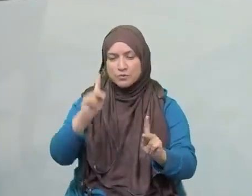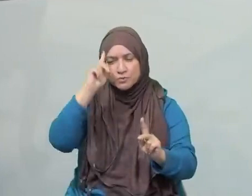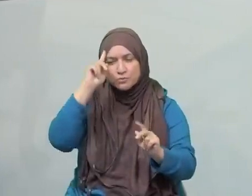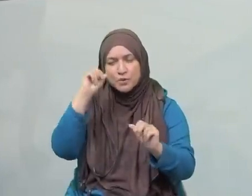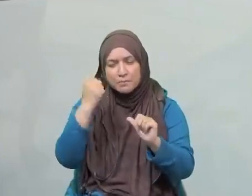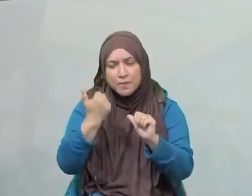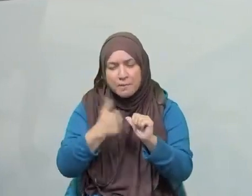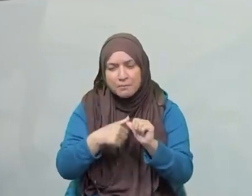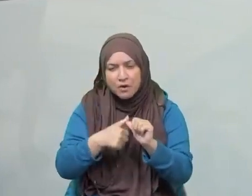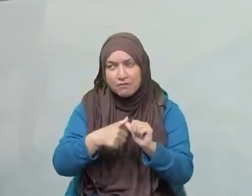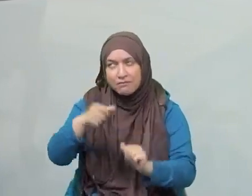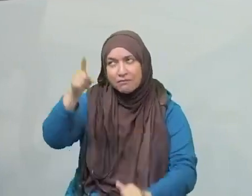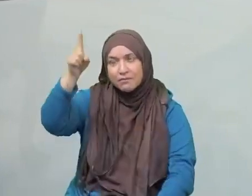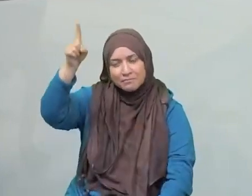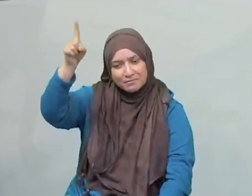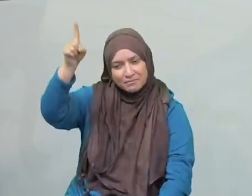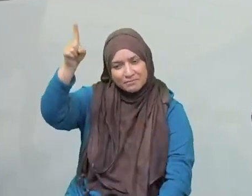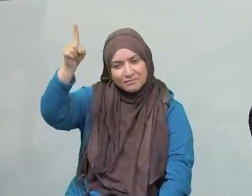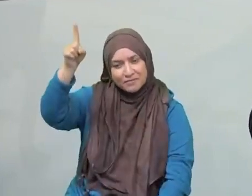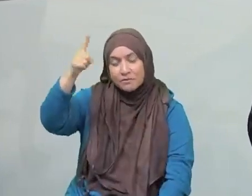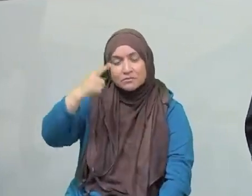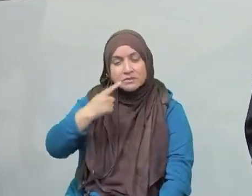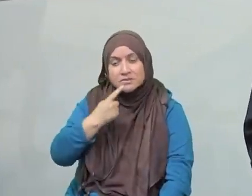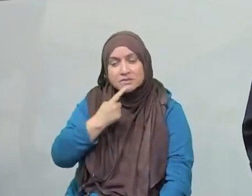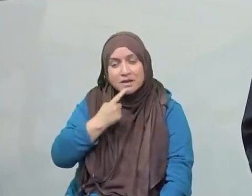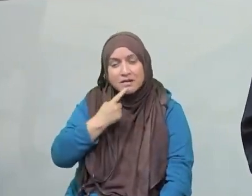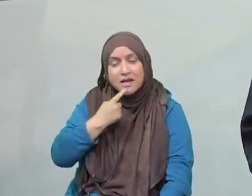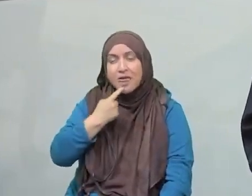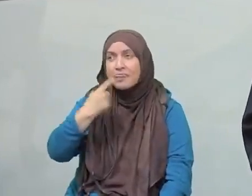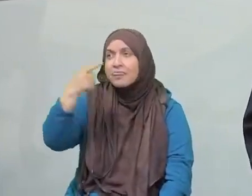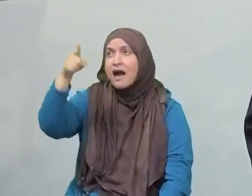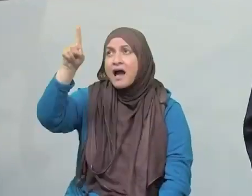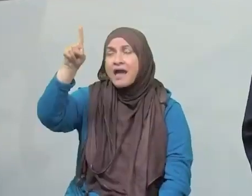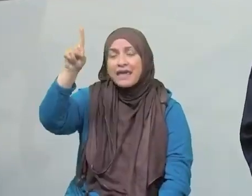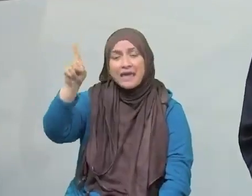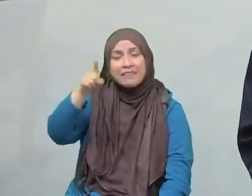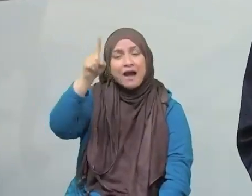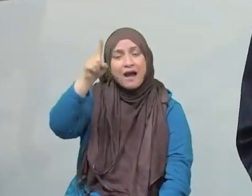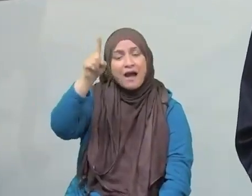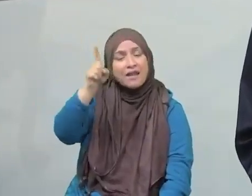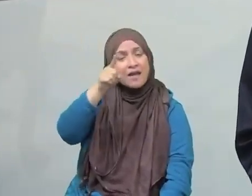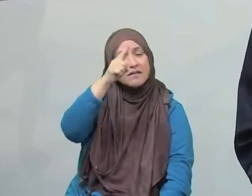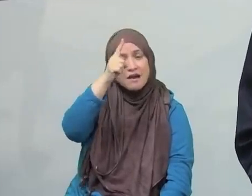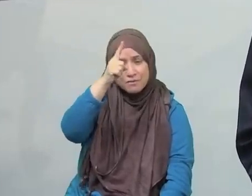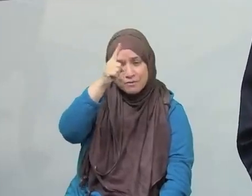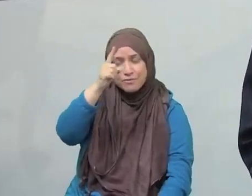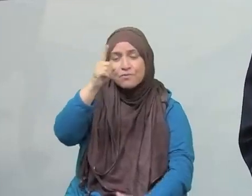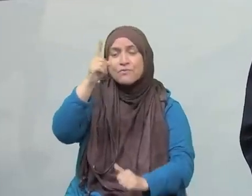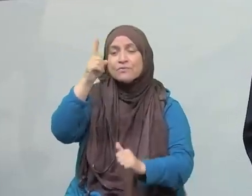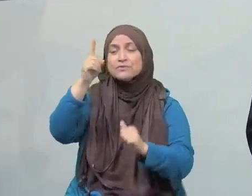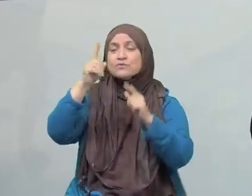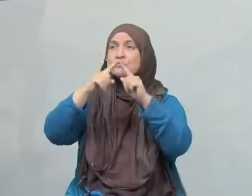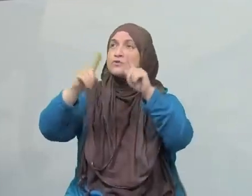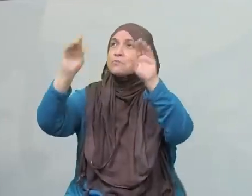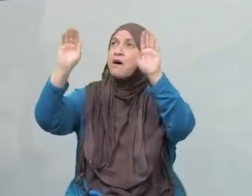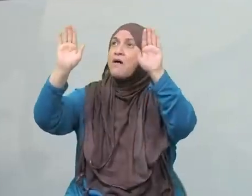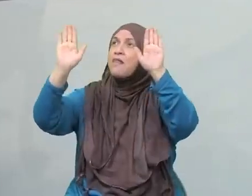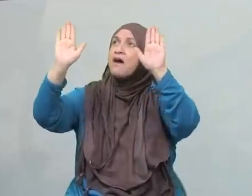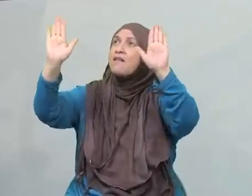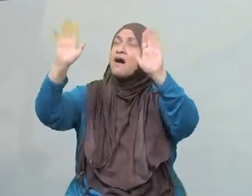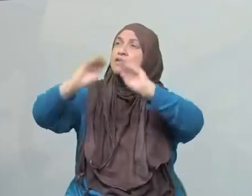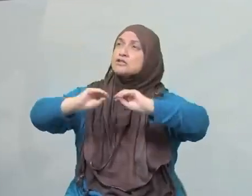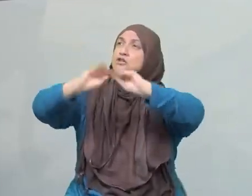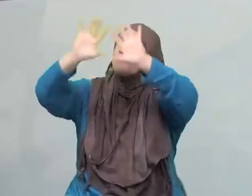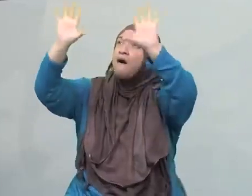subhanallah, alhamdulillah, la ilaha lallaha, or Allahu Akbar, or whatever it is, or a moment, wal'iyadu billah, to sin,